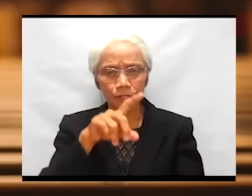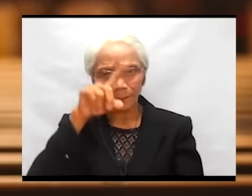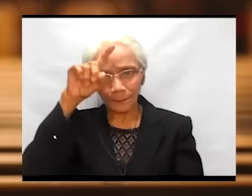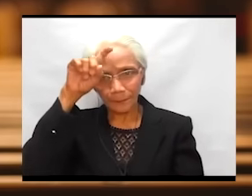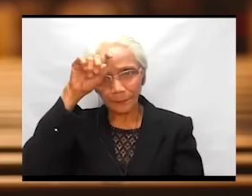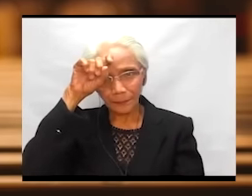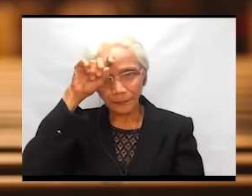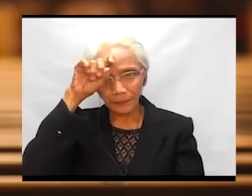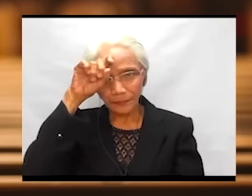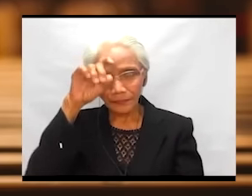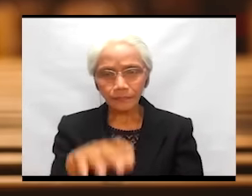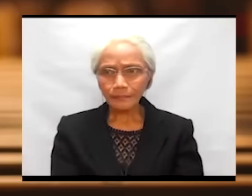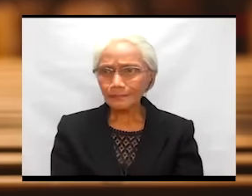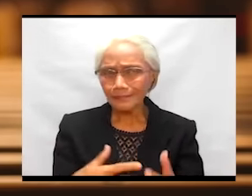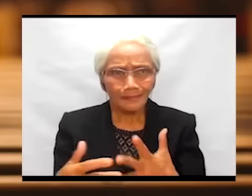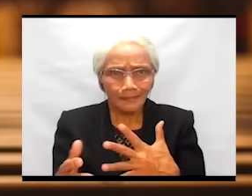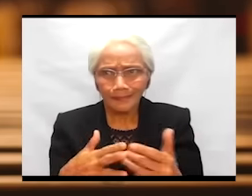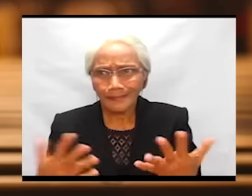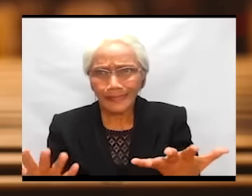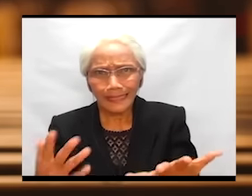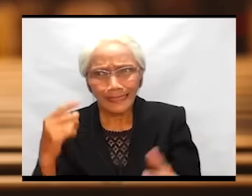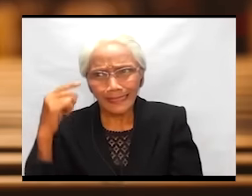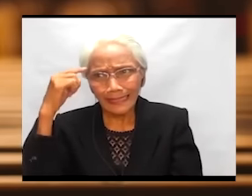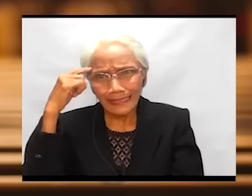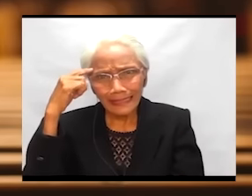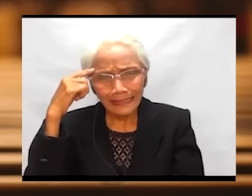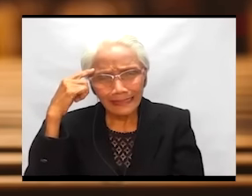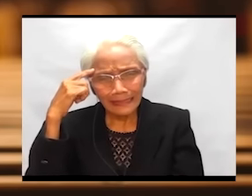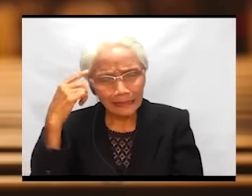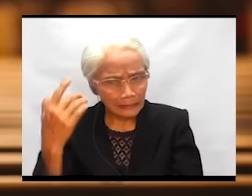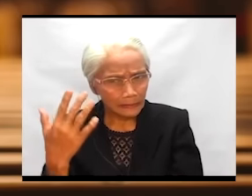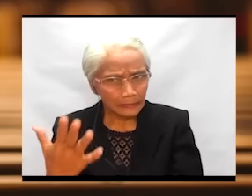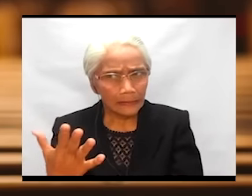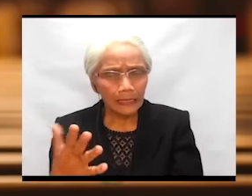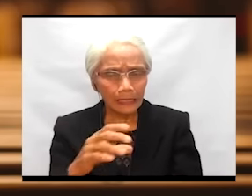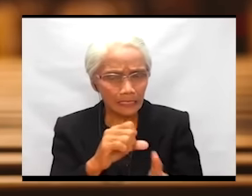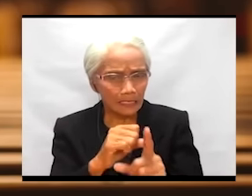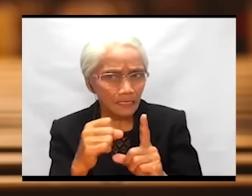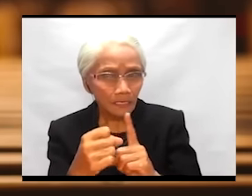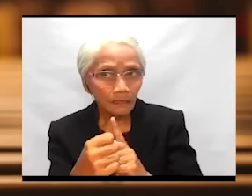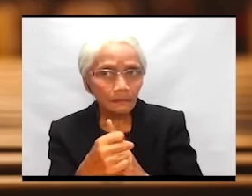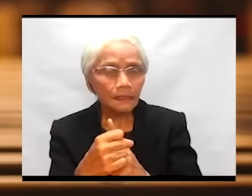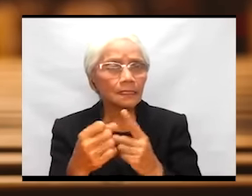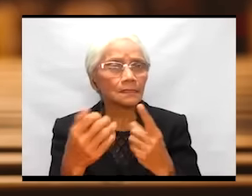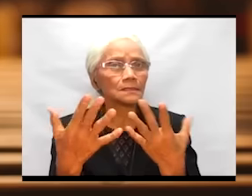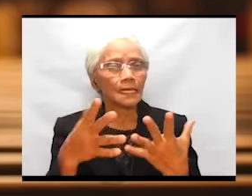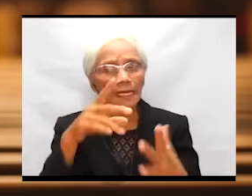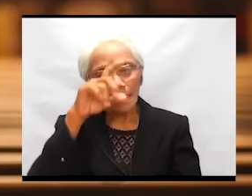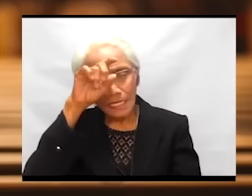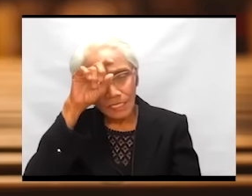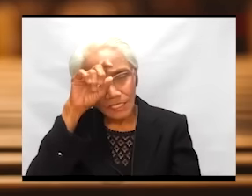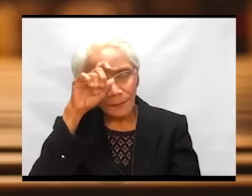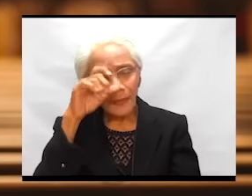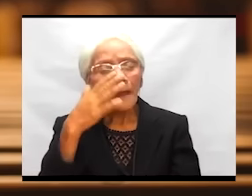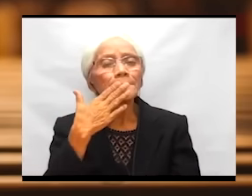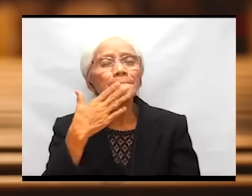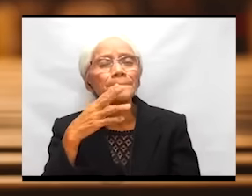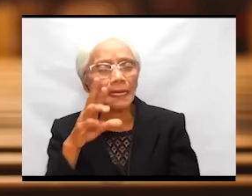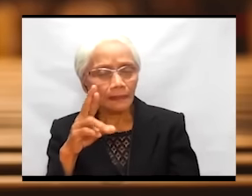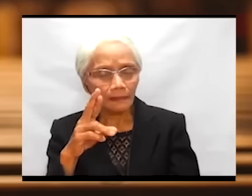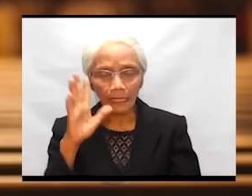They even considered their state as slaves in Egypt better